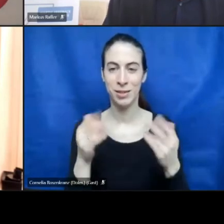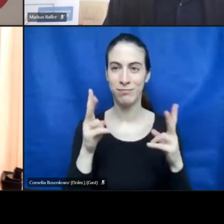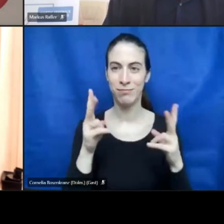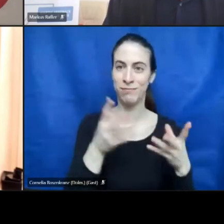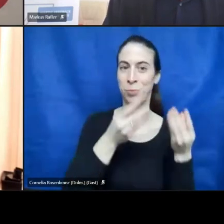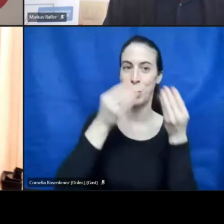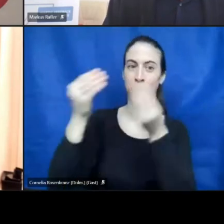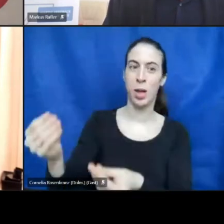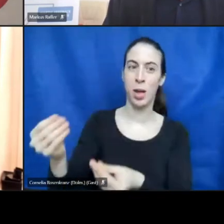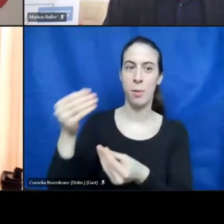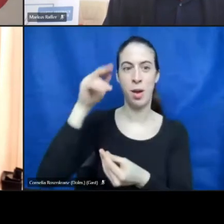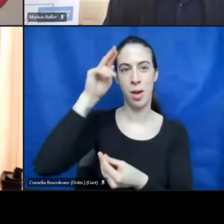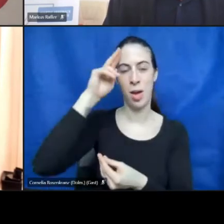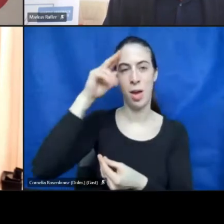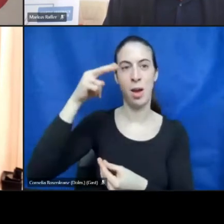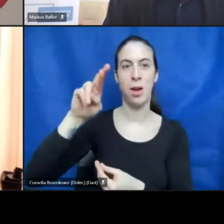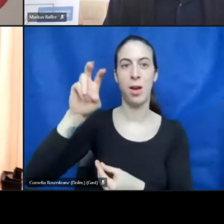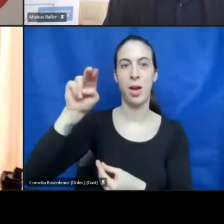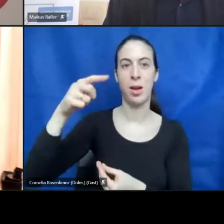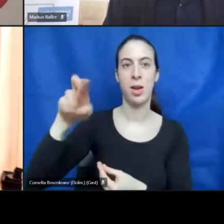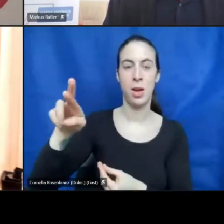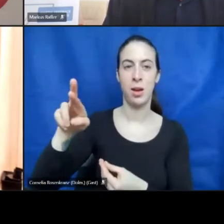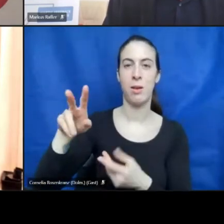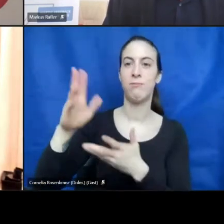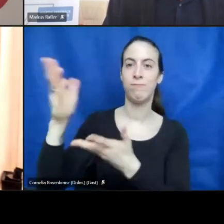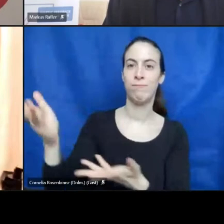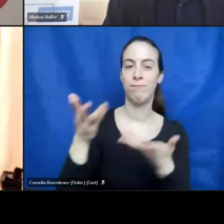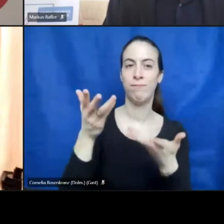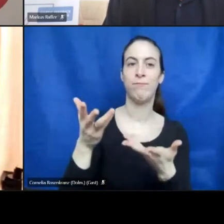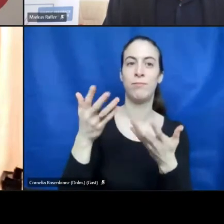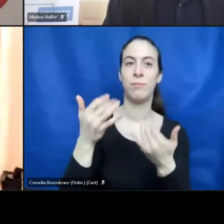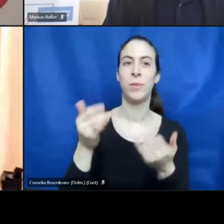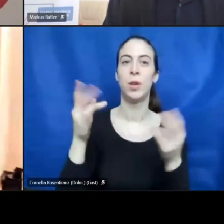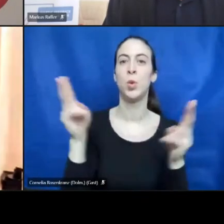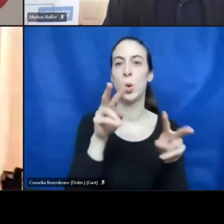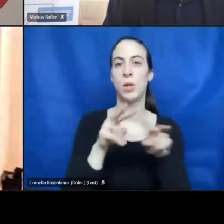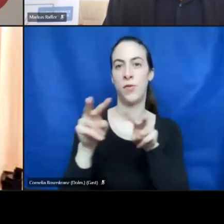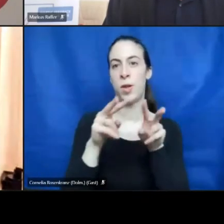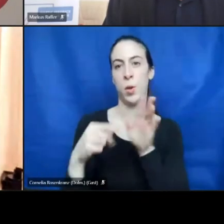Philip Renger and to introduce him to you. We prepared a short video.